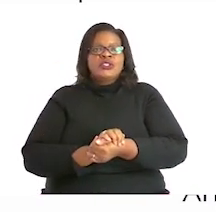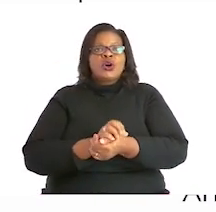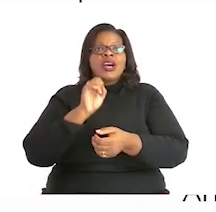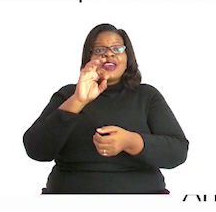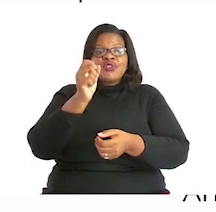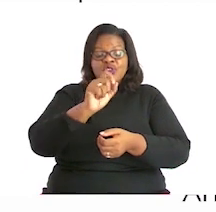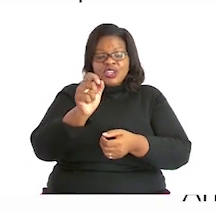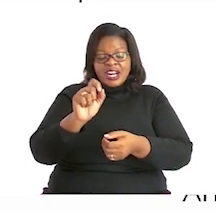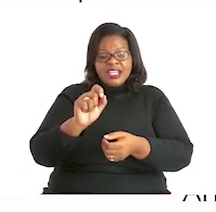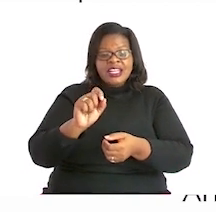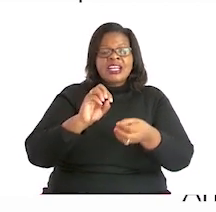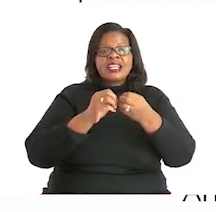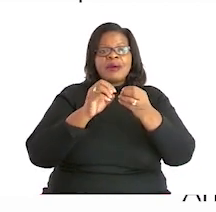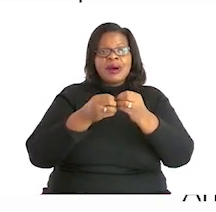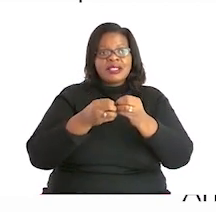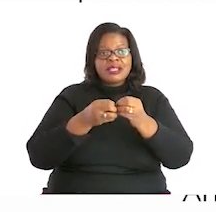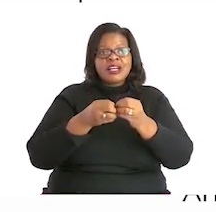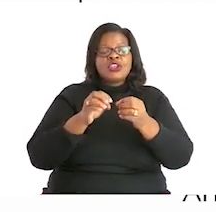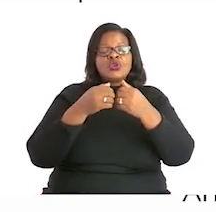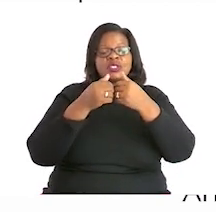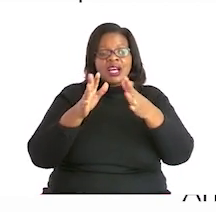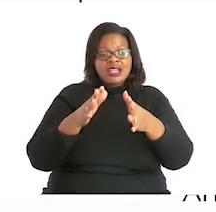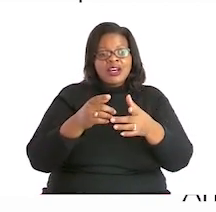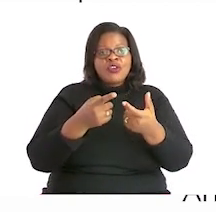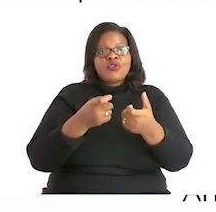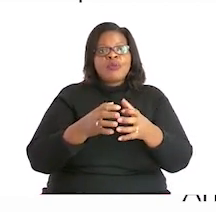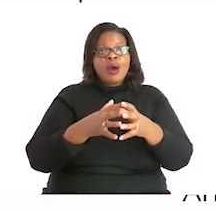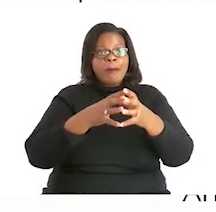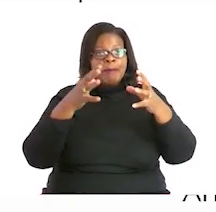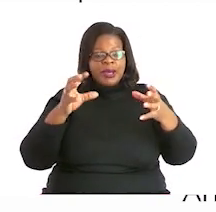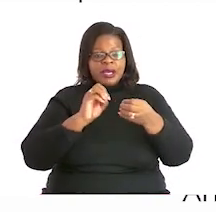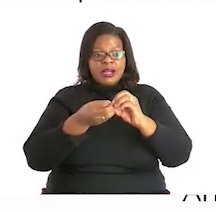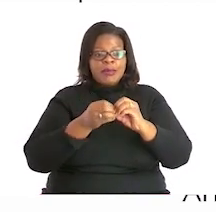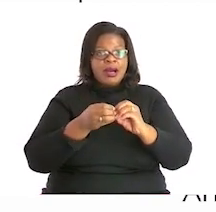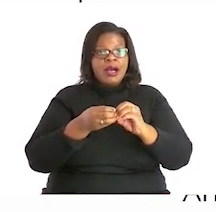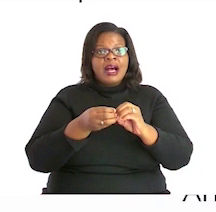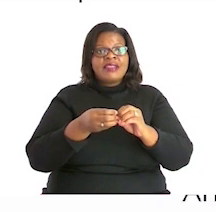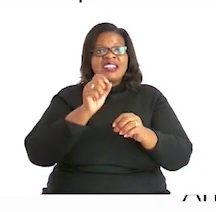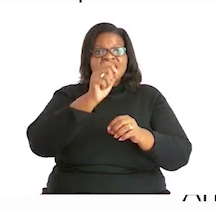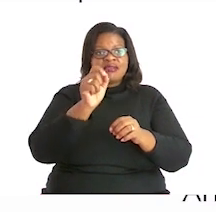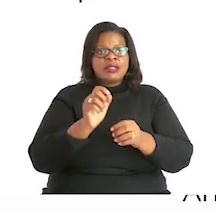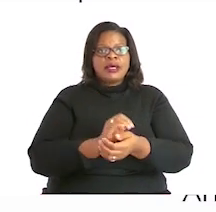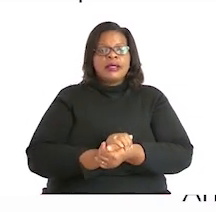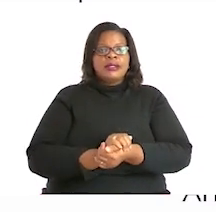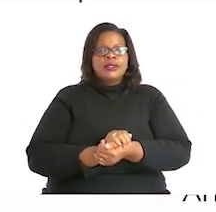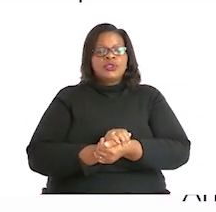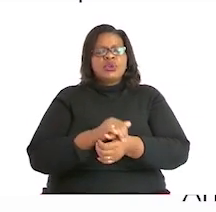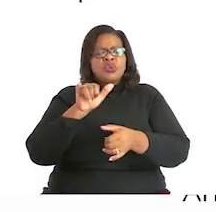in digits, we start writing from the biggest number that we hear. So, what is the biggest number that we hear?